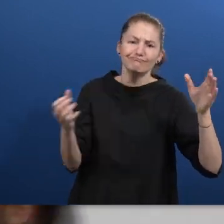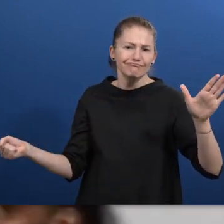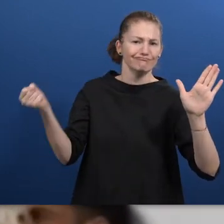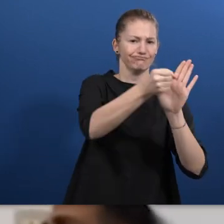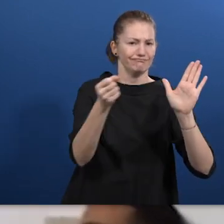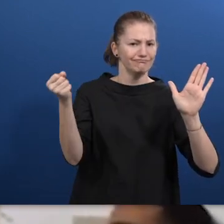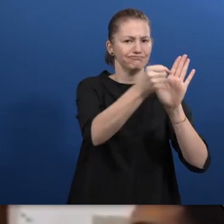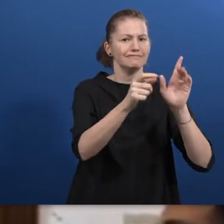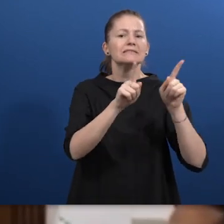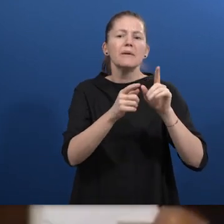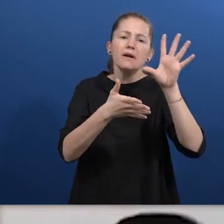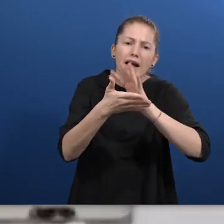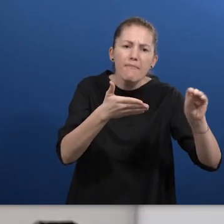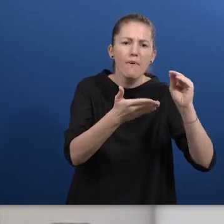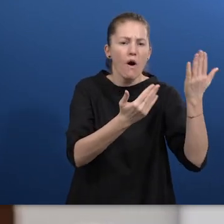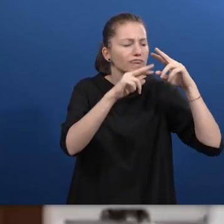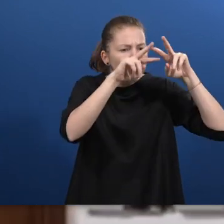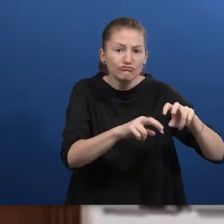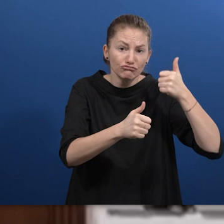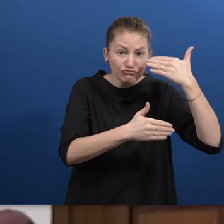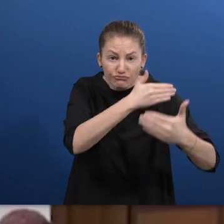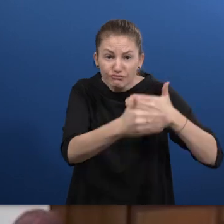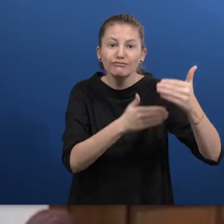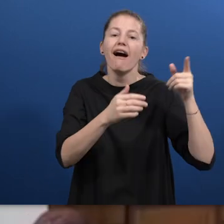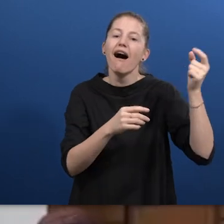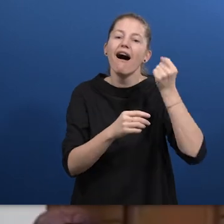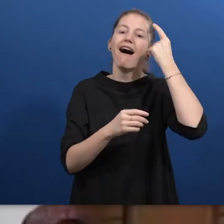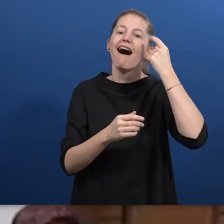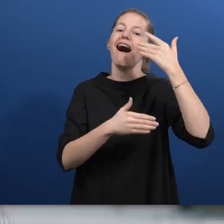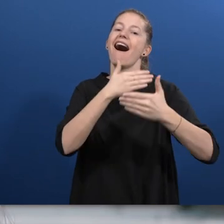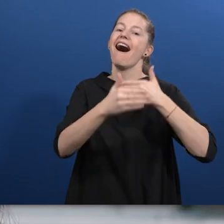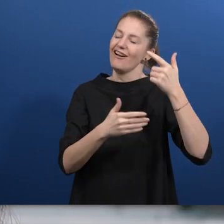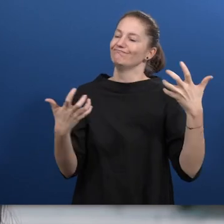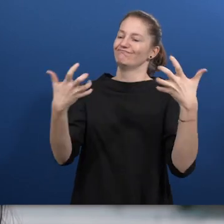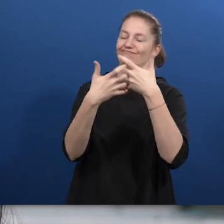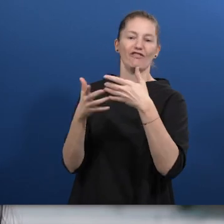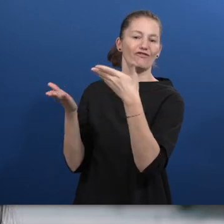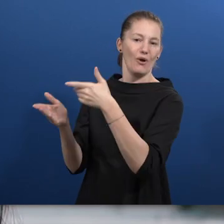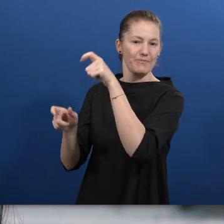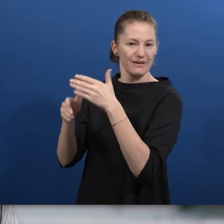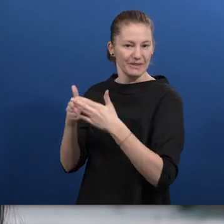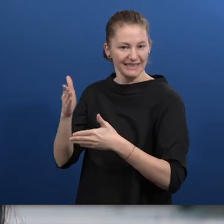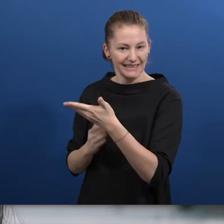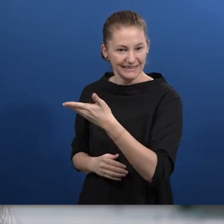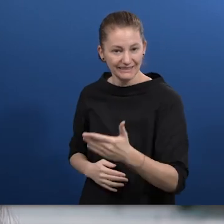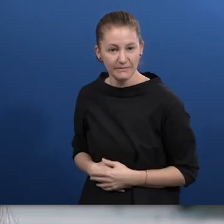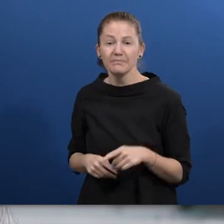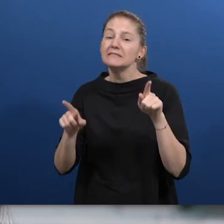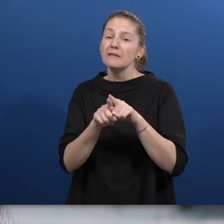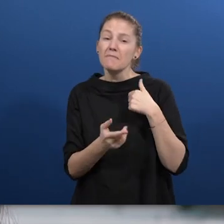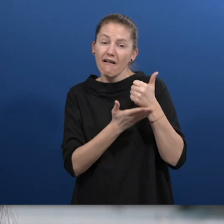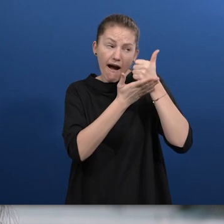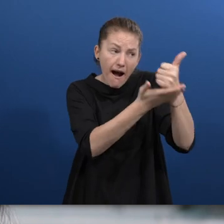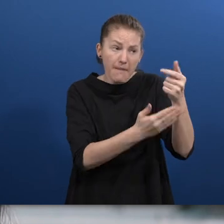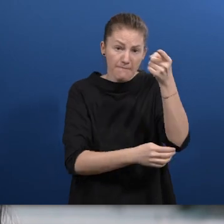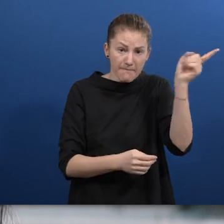We also help employers understand how accessible their workplace is through creating an assessment tool that enables us to